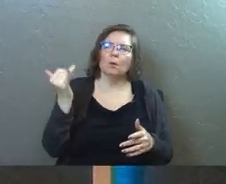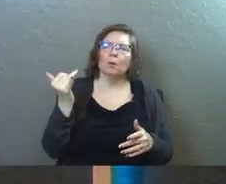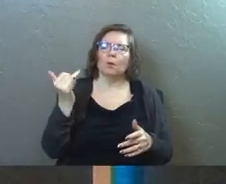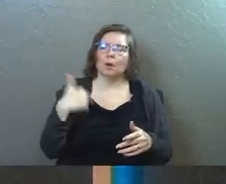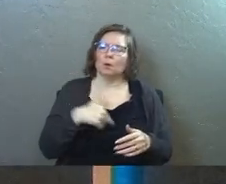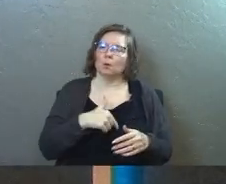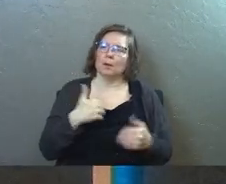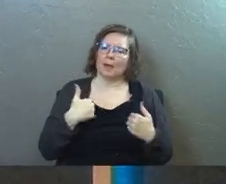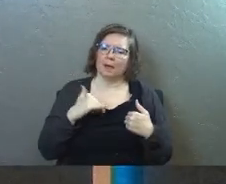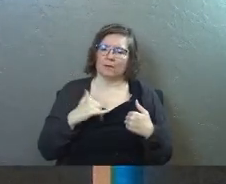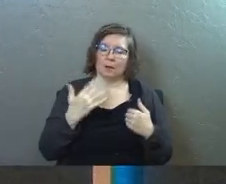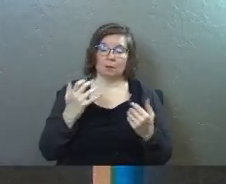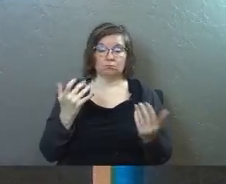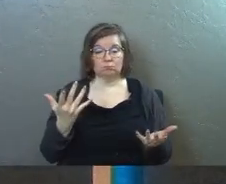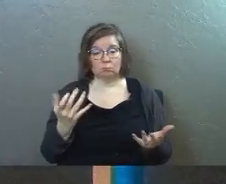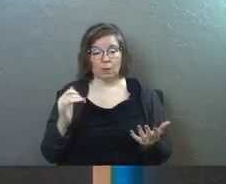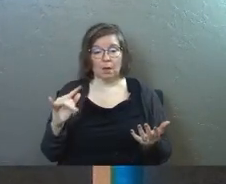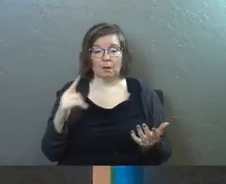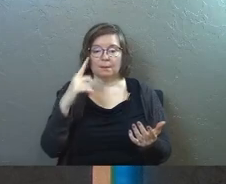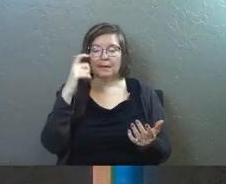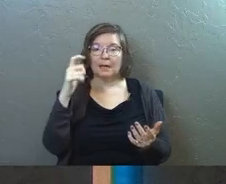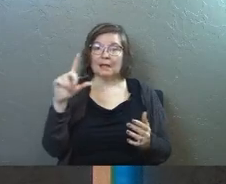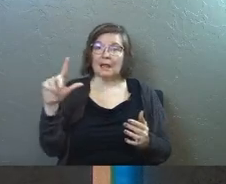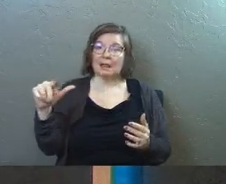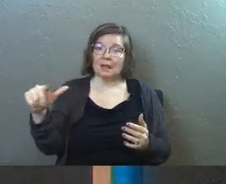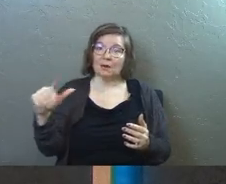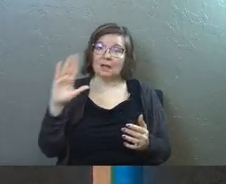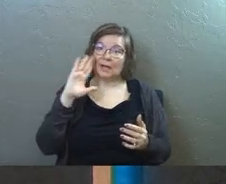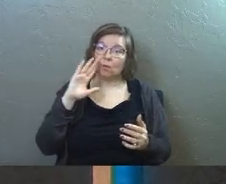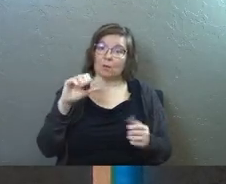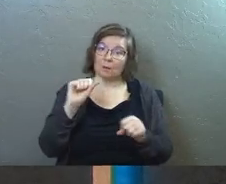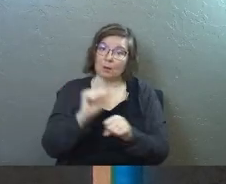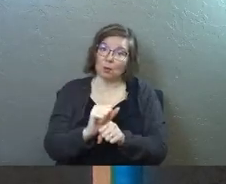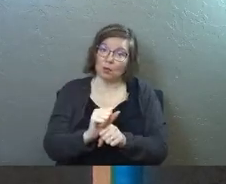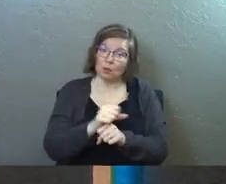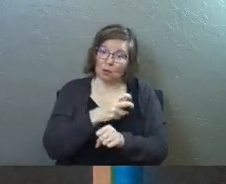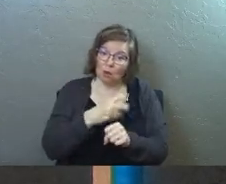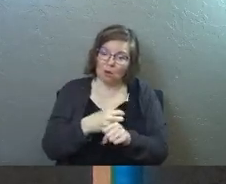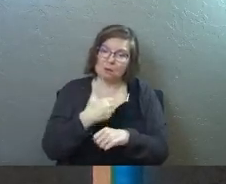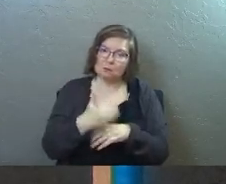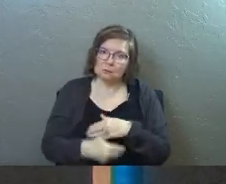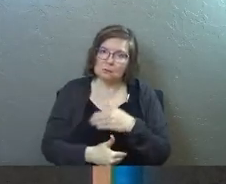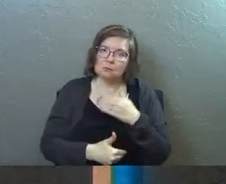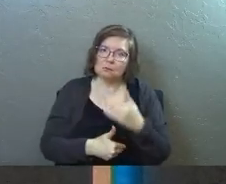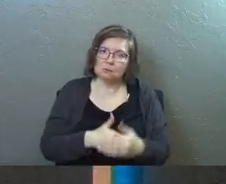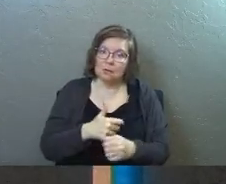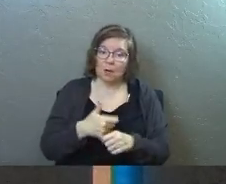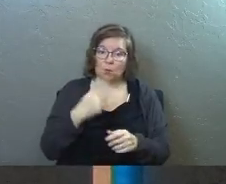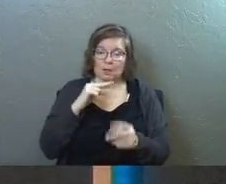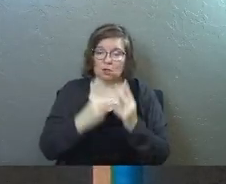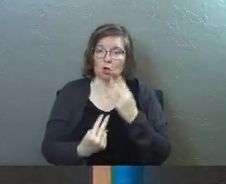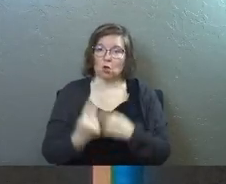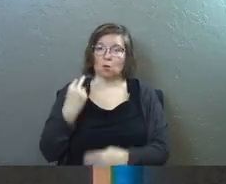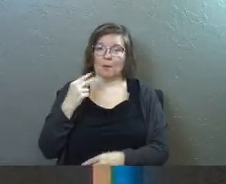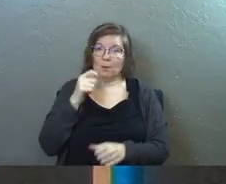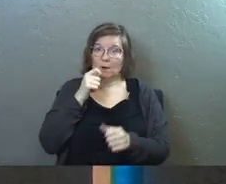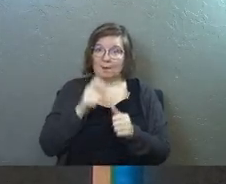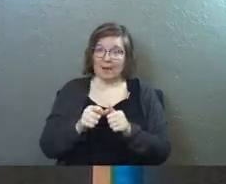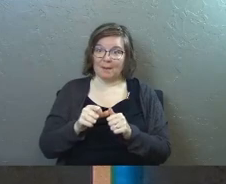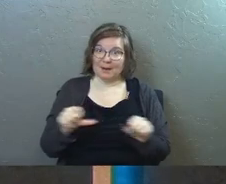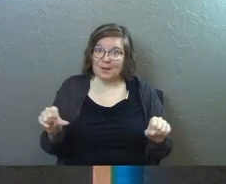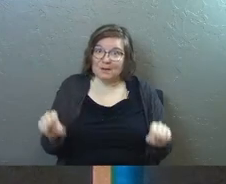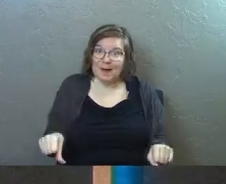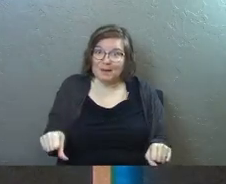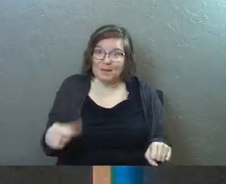do we have that? Well because later on it is going to be work and we need to look back and remember that it was